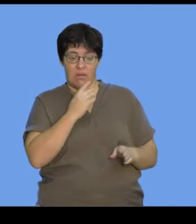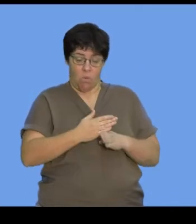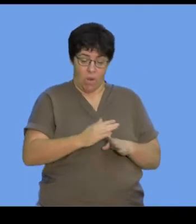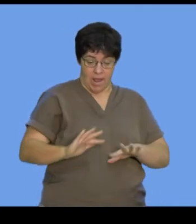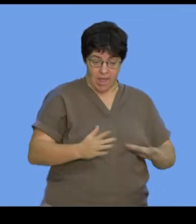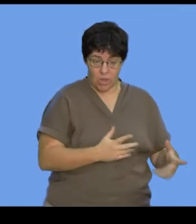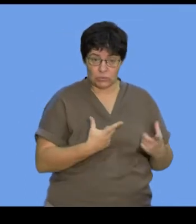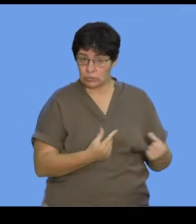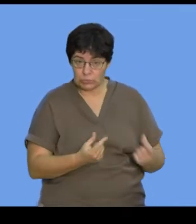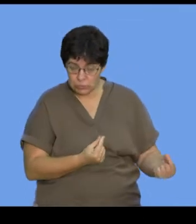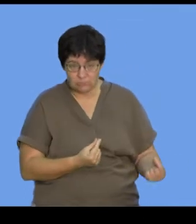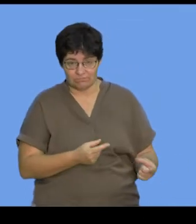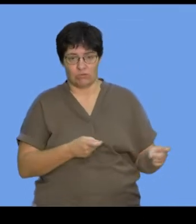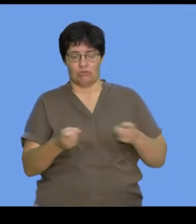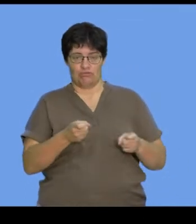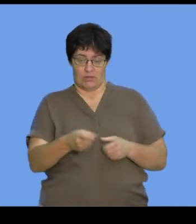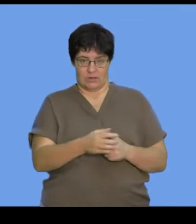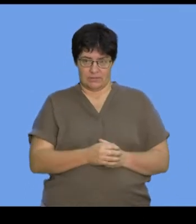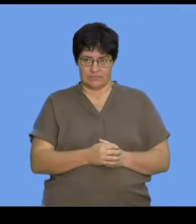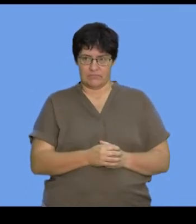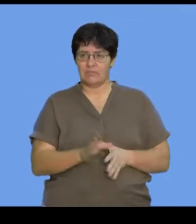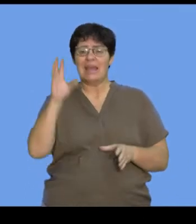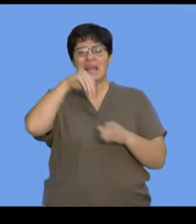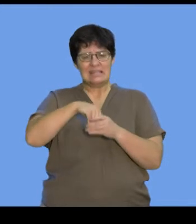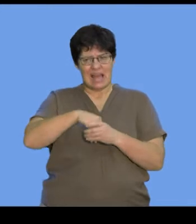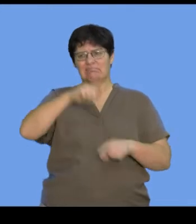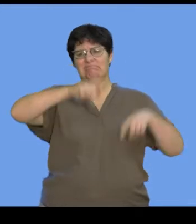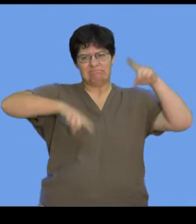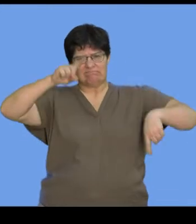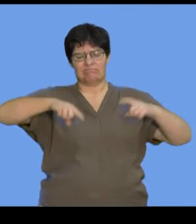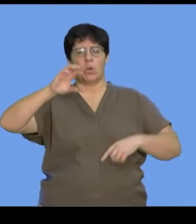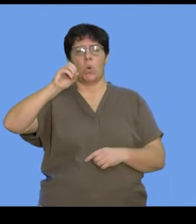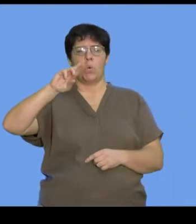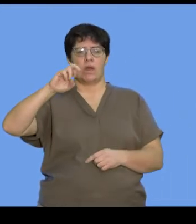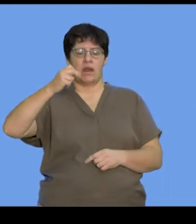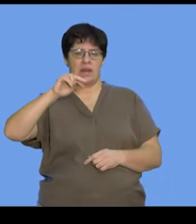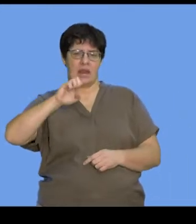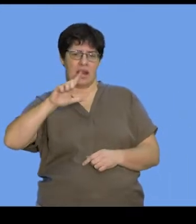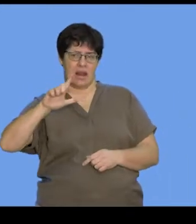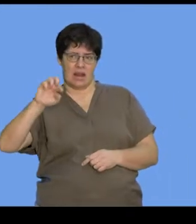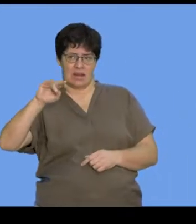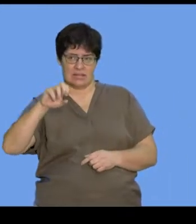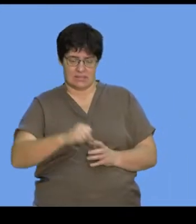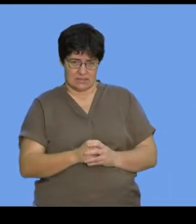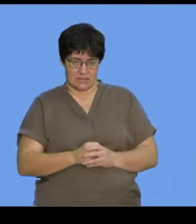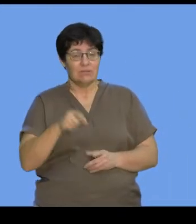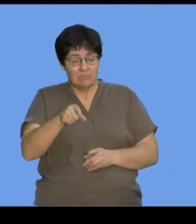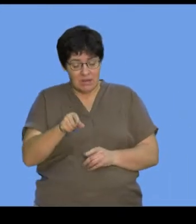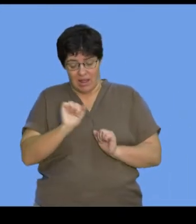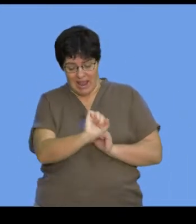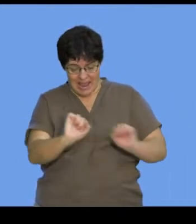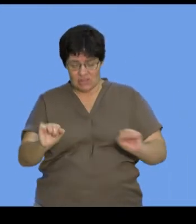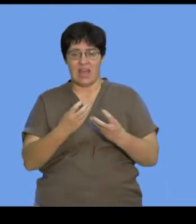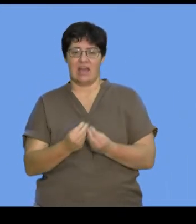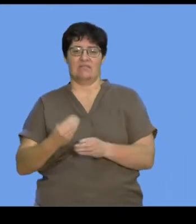So, cells have a variety of different organelles. And these are little units which carry out important functions. And together, they